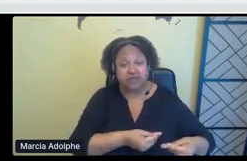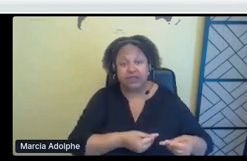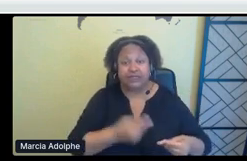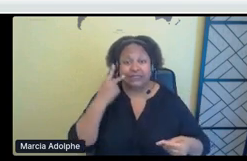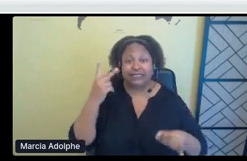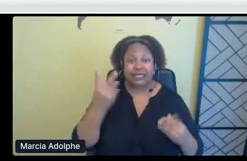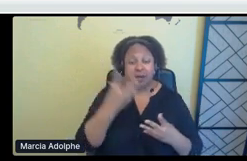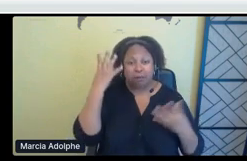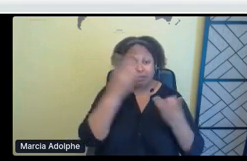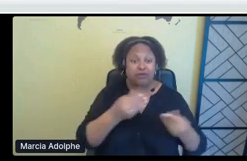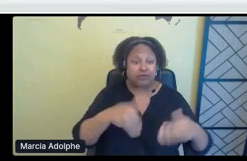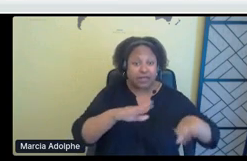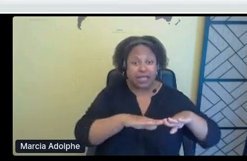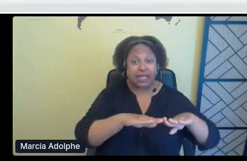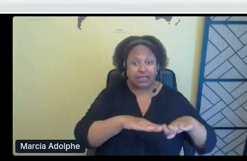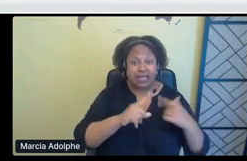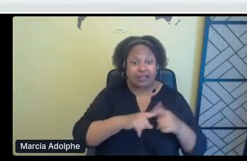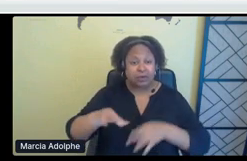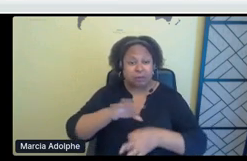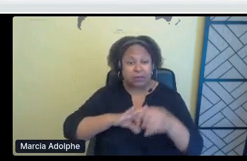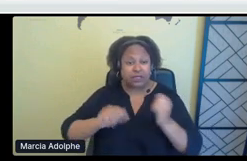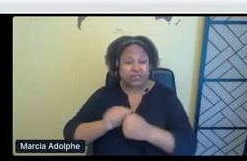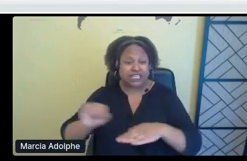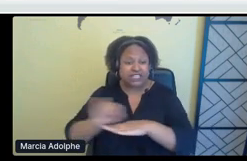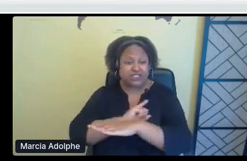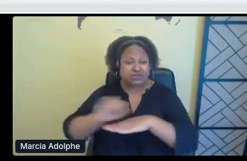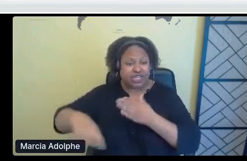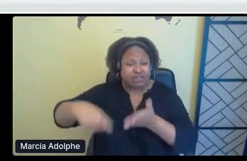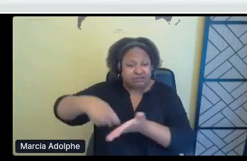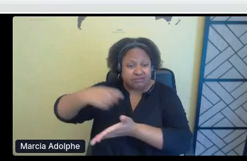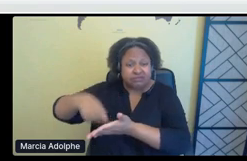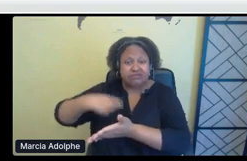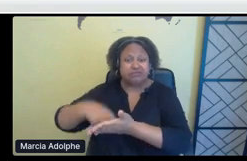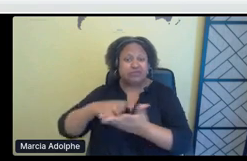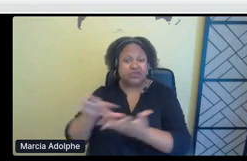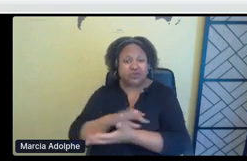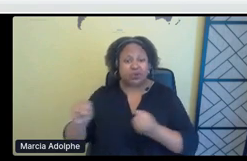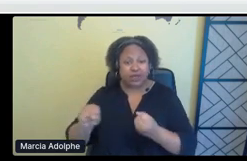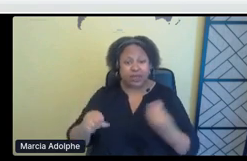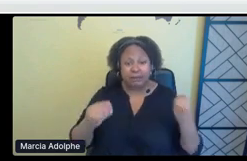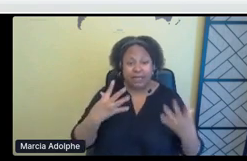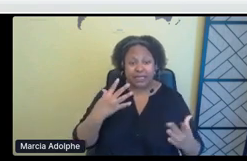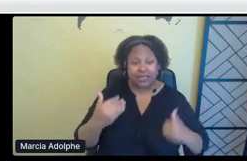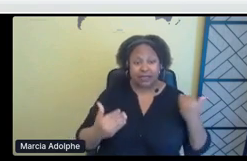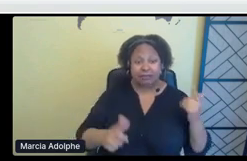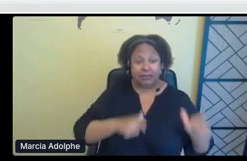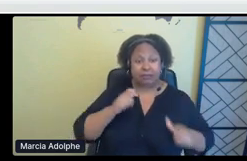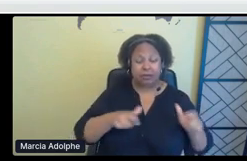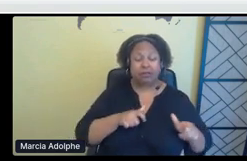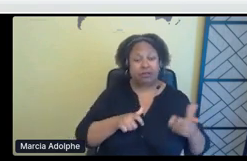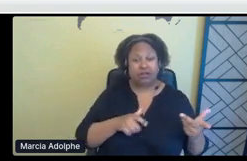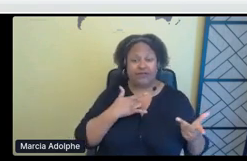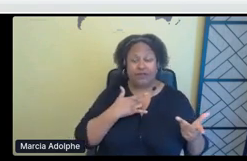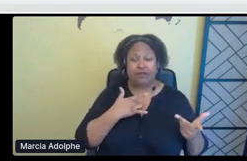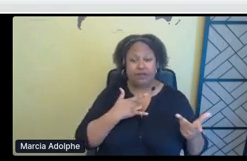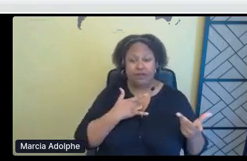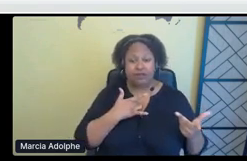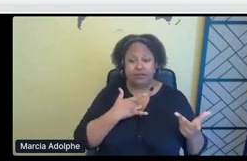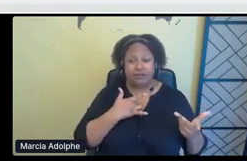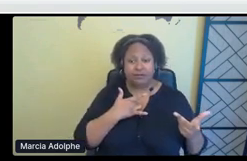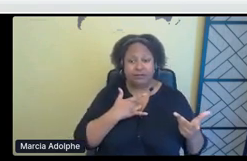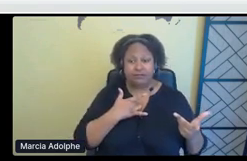then you see, this is what it's being replaced by. I think a lot of our young people are being moved to, um, to,